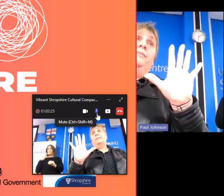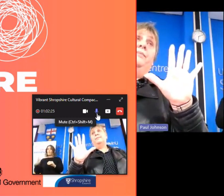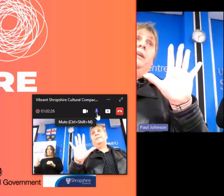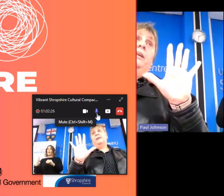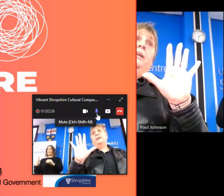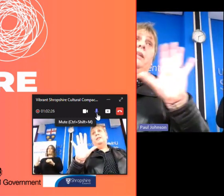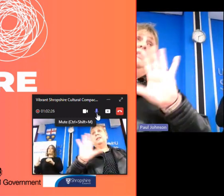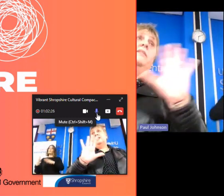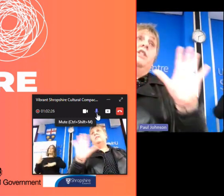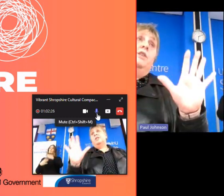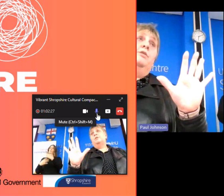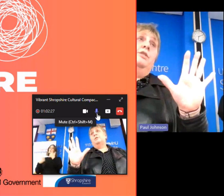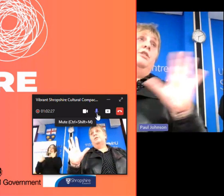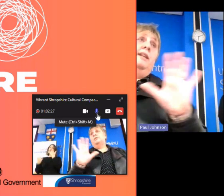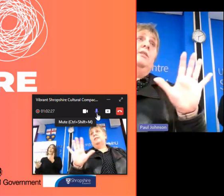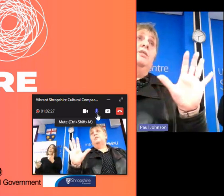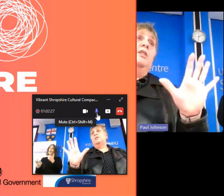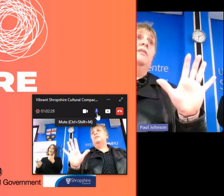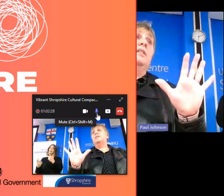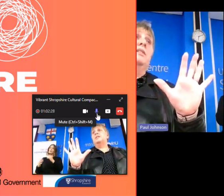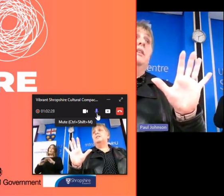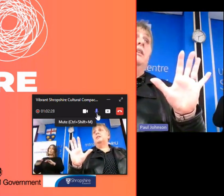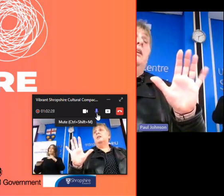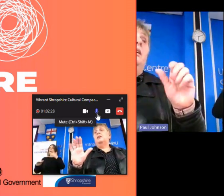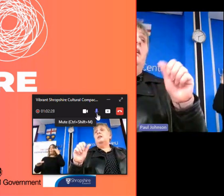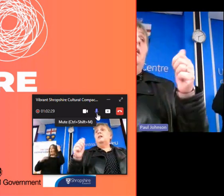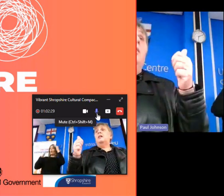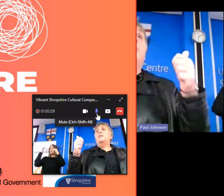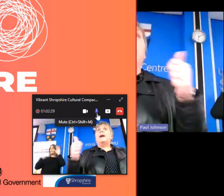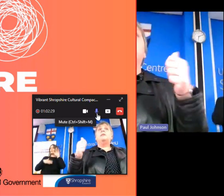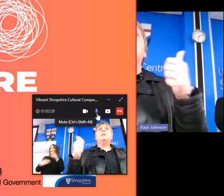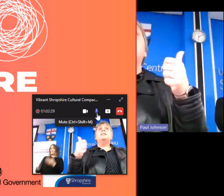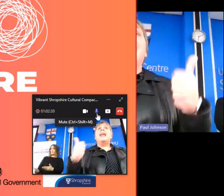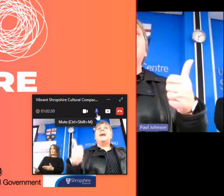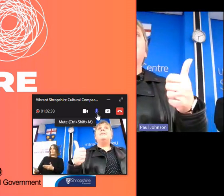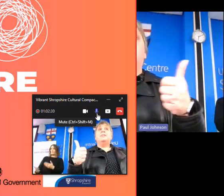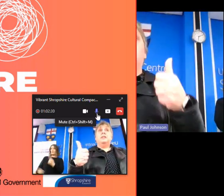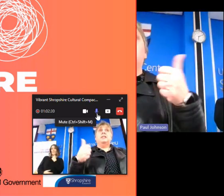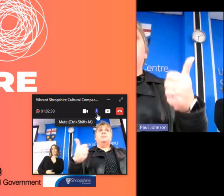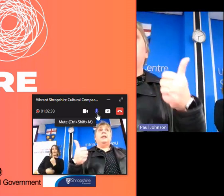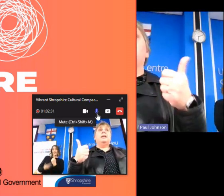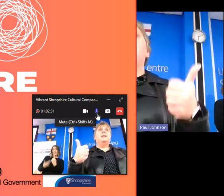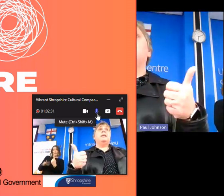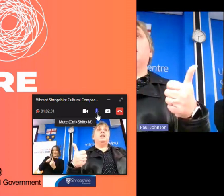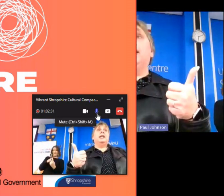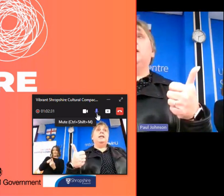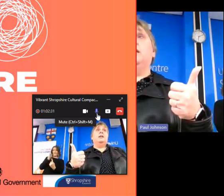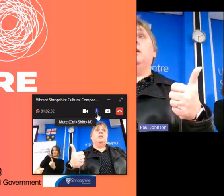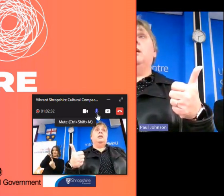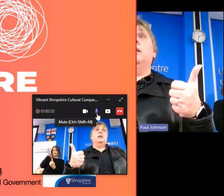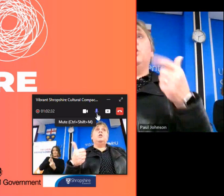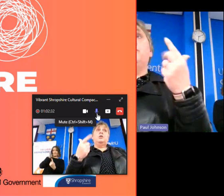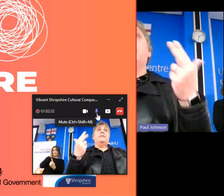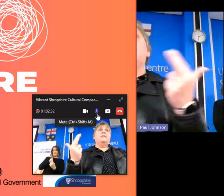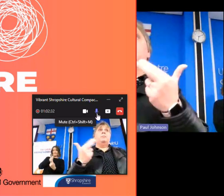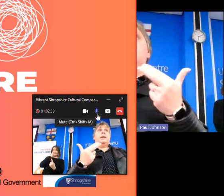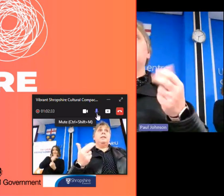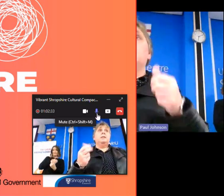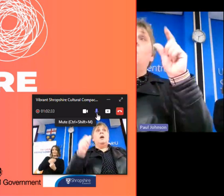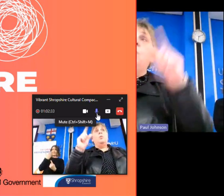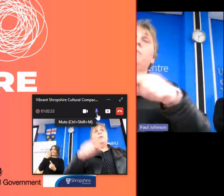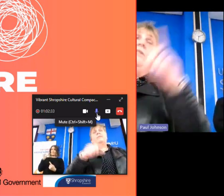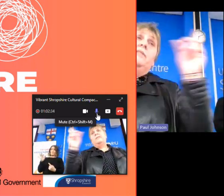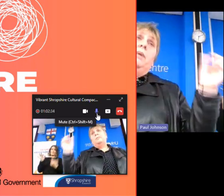social care that's either children's or adult services the pound that's left is split immediately two